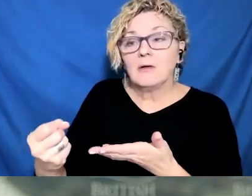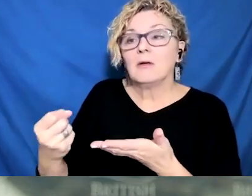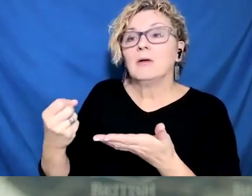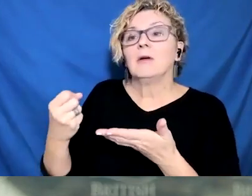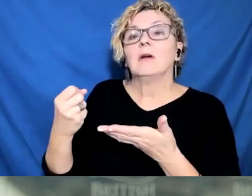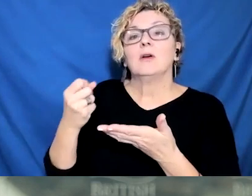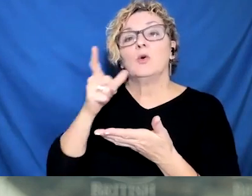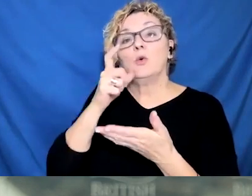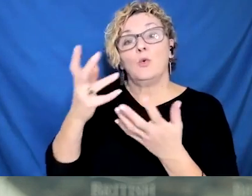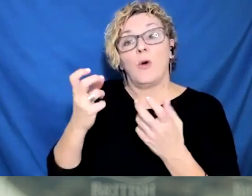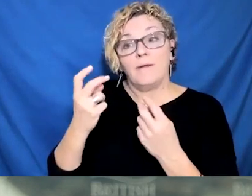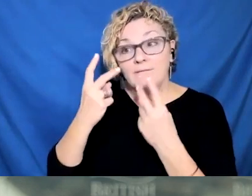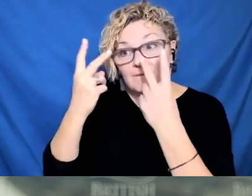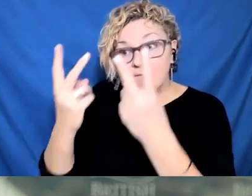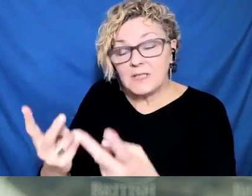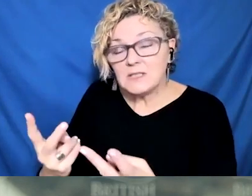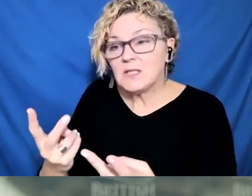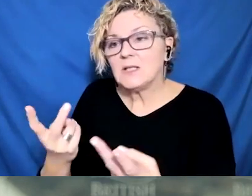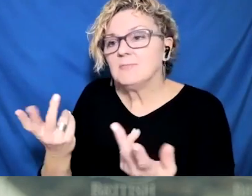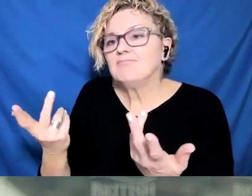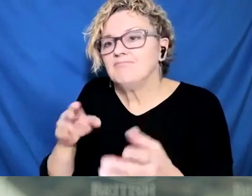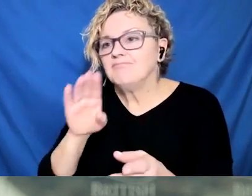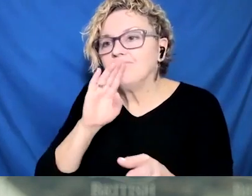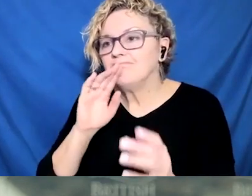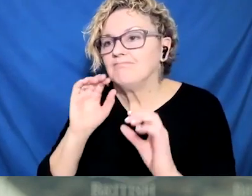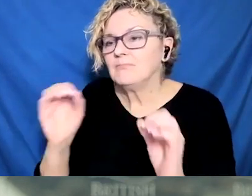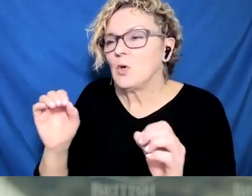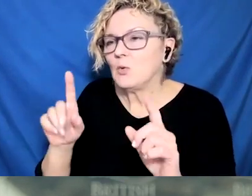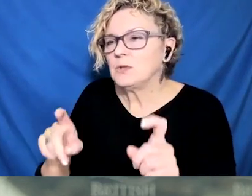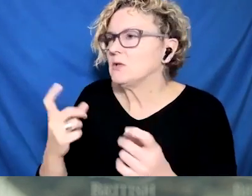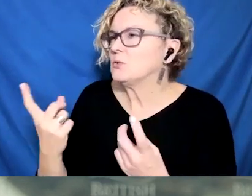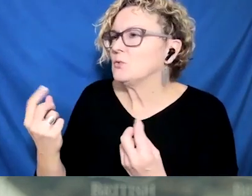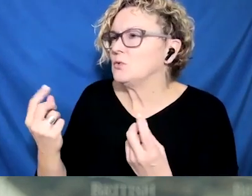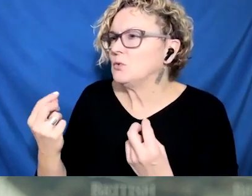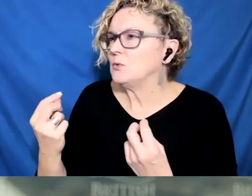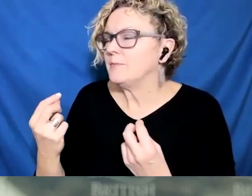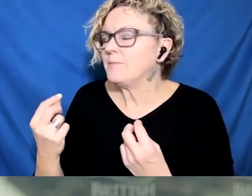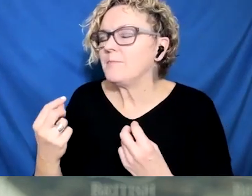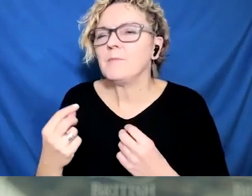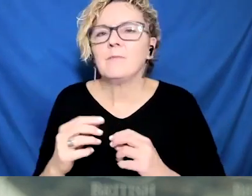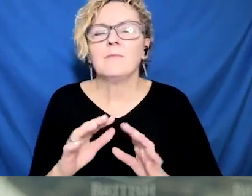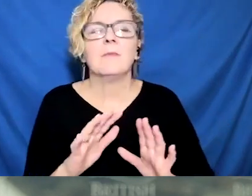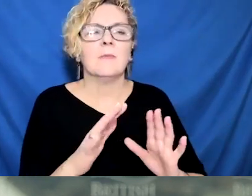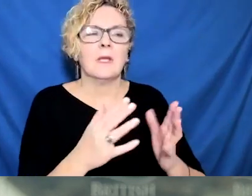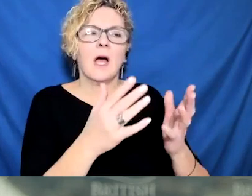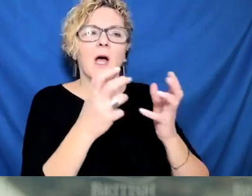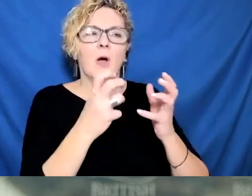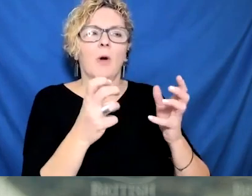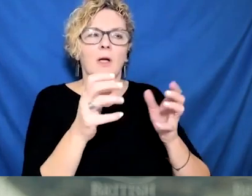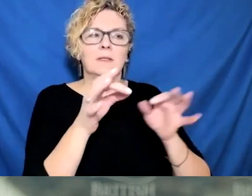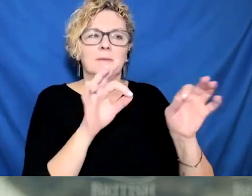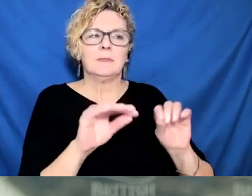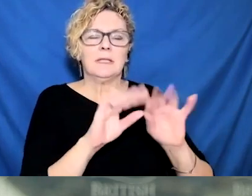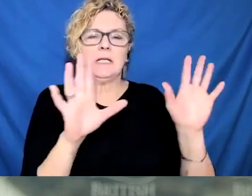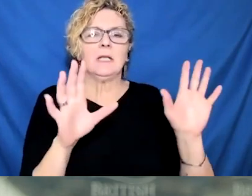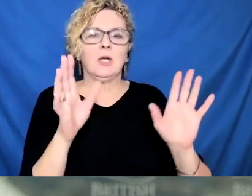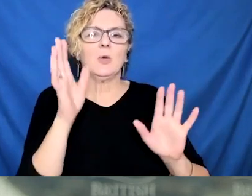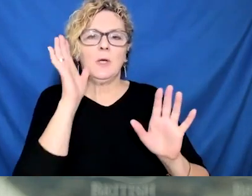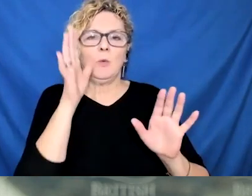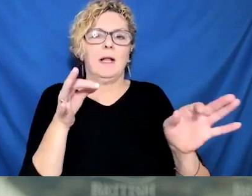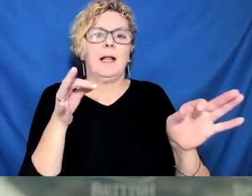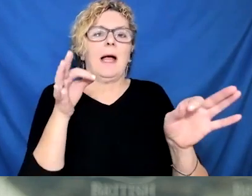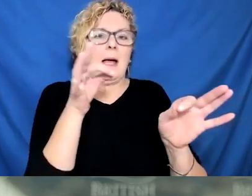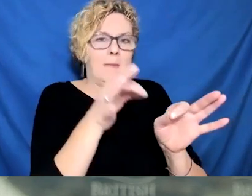There's no real area of life or health that has a higher priority for us. The testing sites and acute care are equivalent